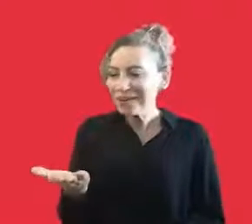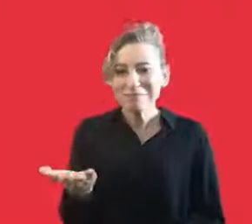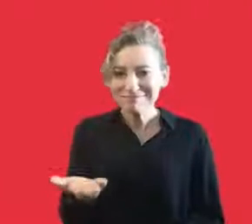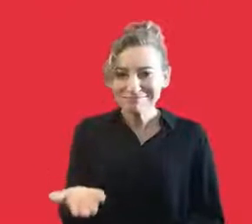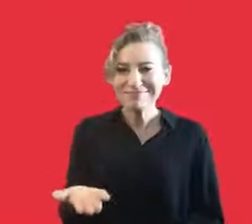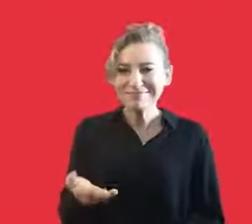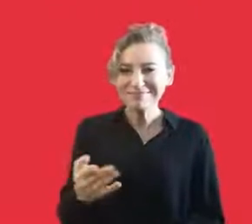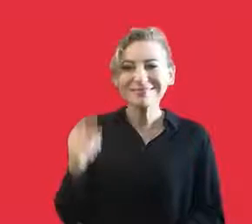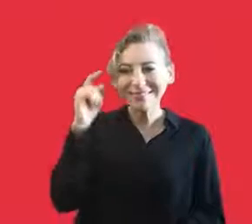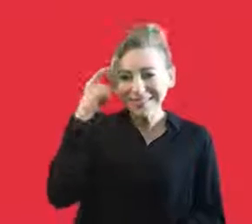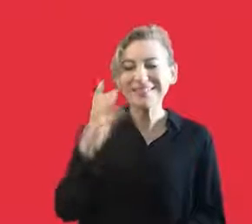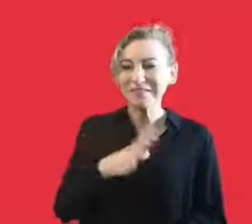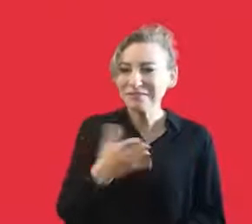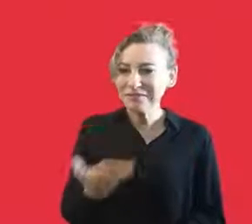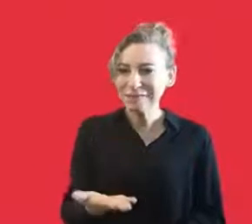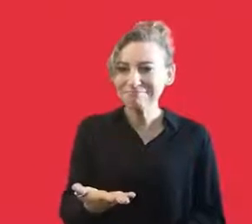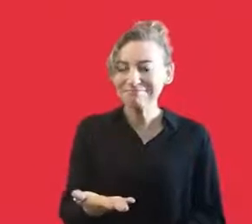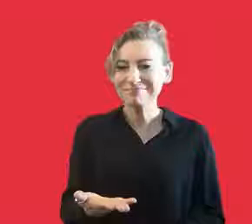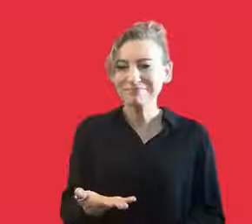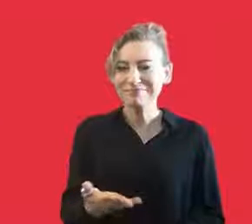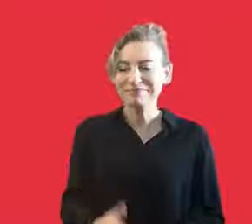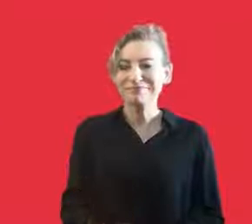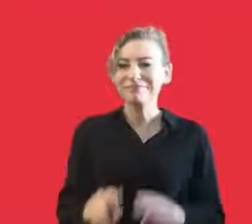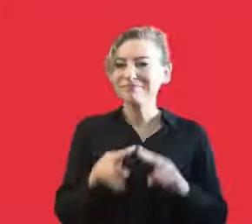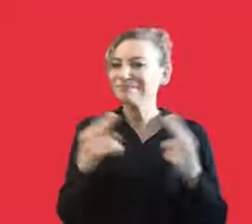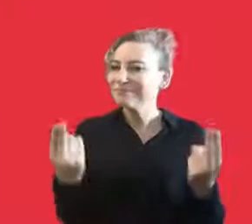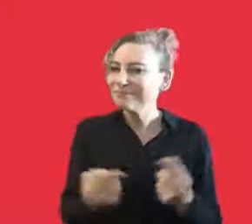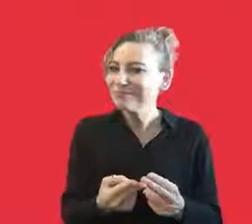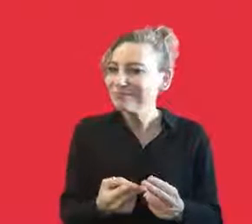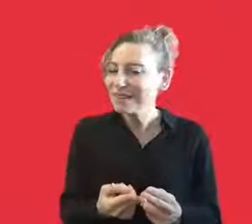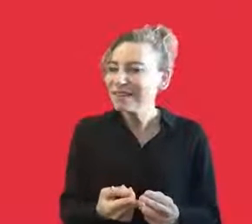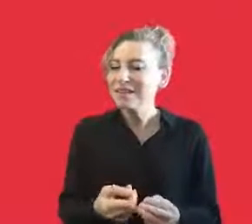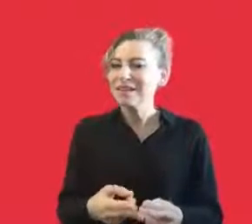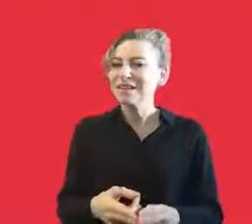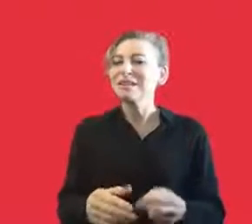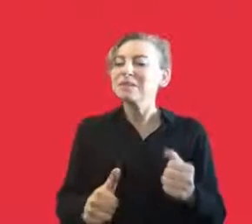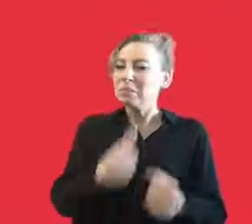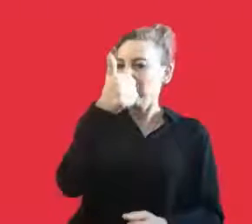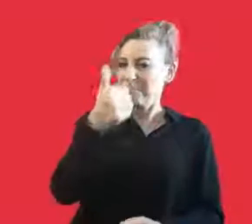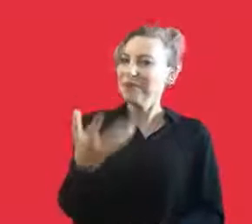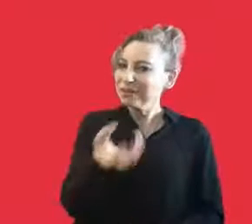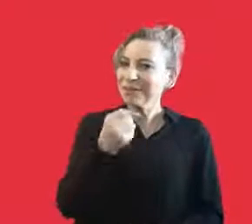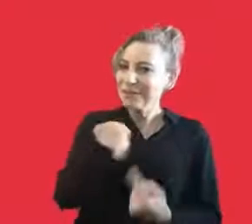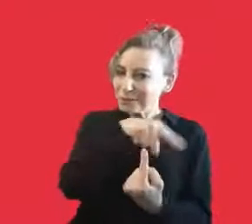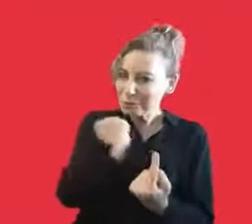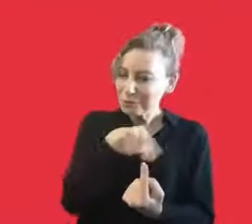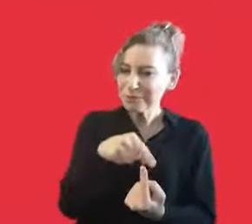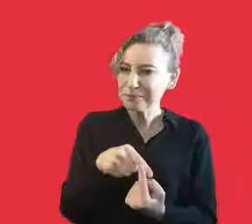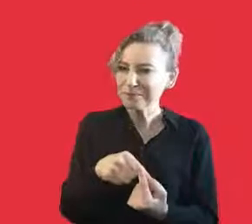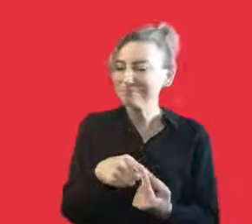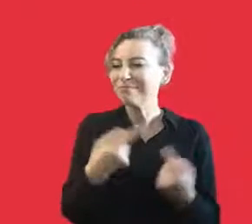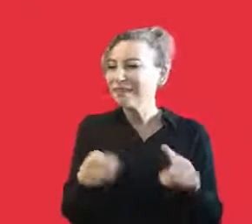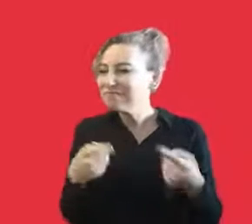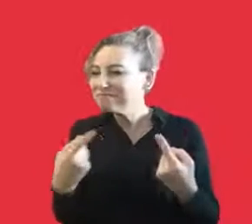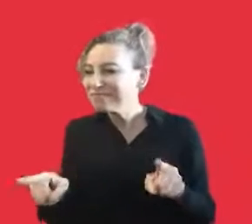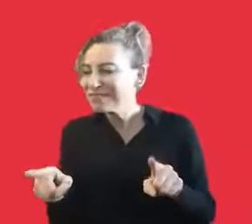watched that video, Boazji Jazz Choir was known by this video. And actually, we were looking for sponsors in order to do that. And